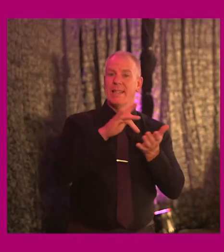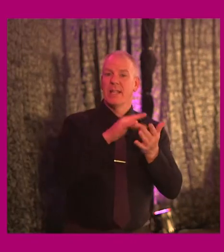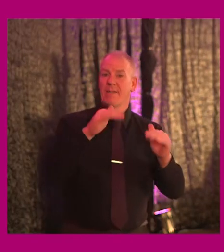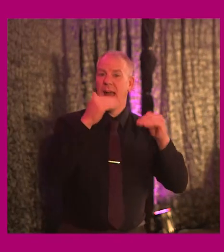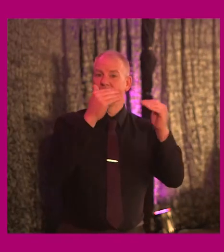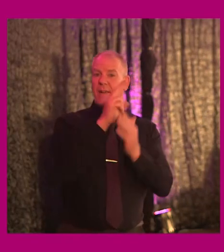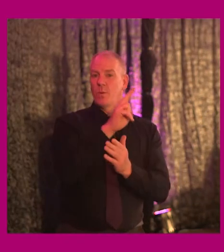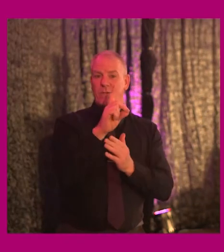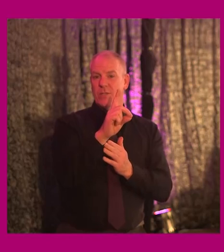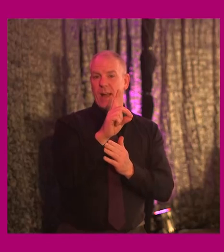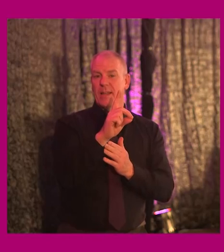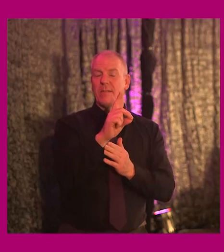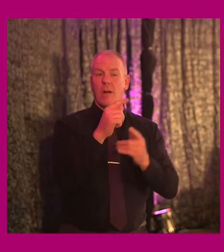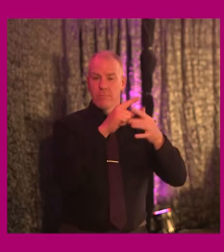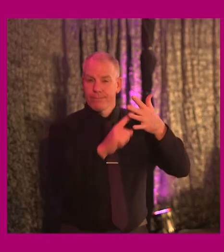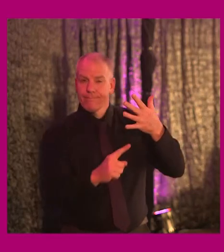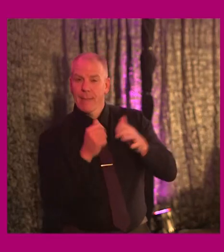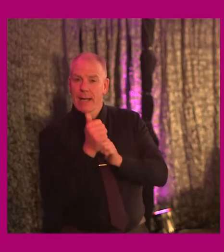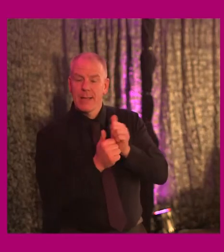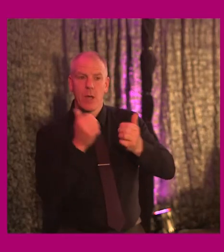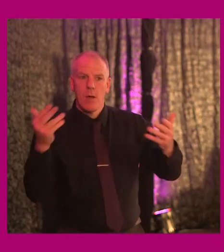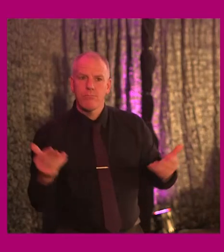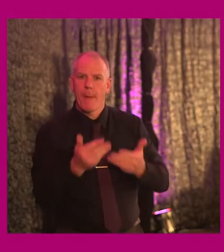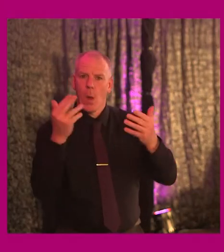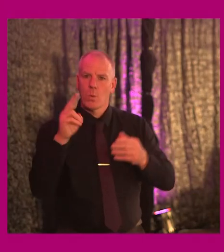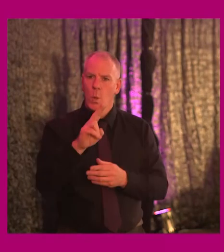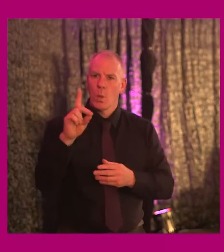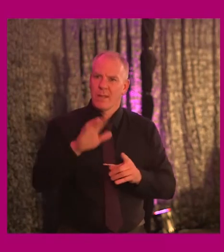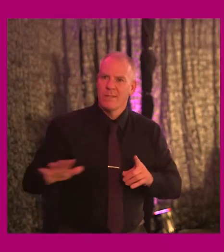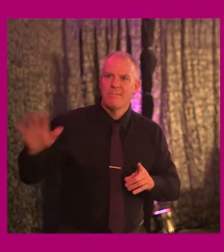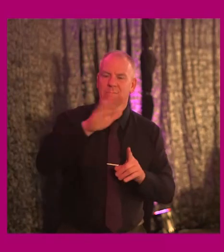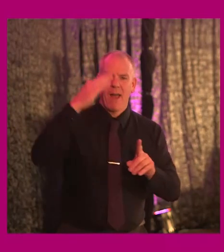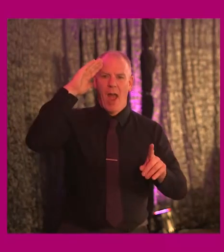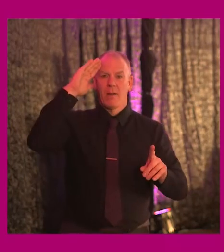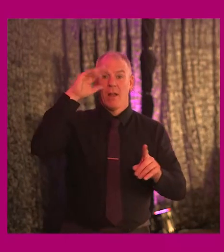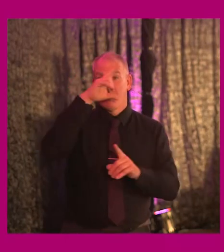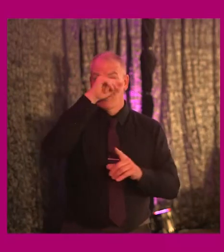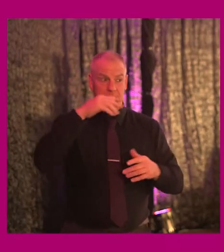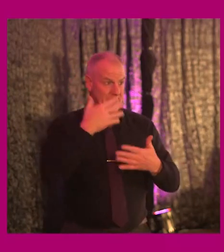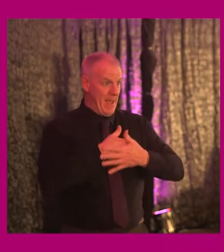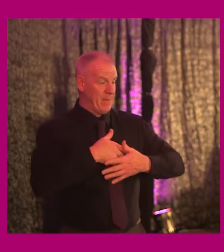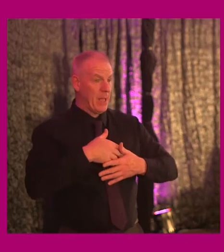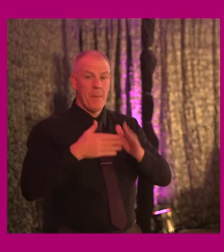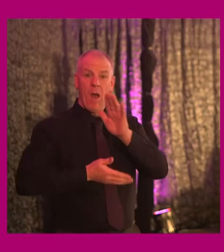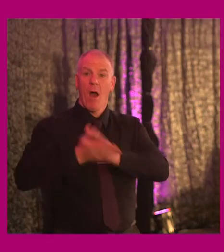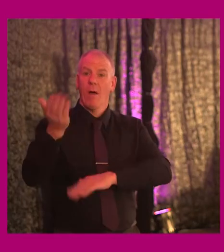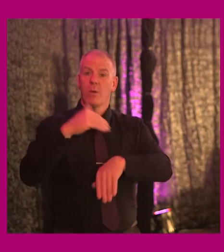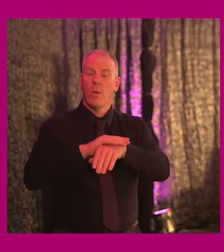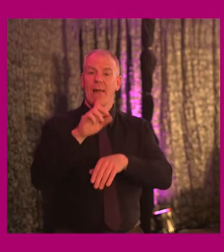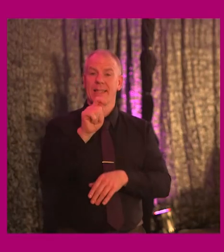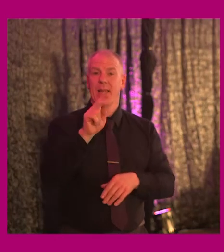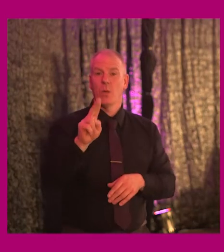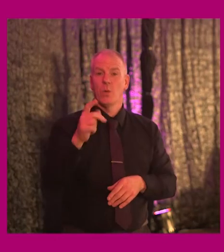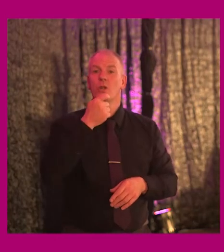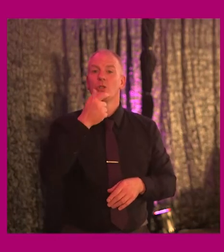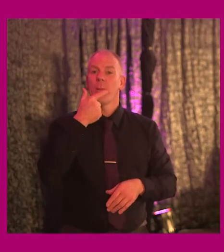Design on a range of activities to promote universal design in Ireland. So for example this evening I will be going up to TU Dublin